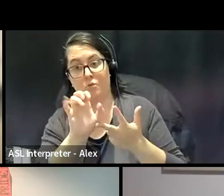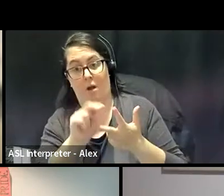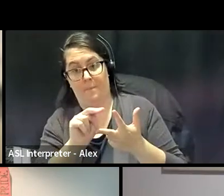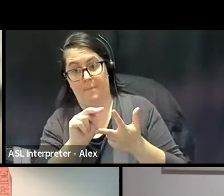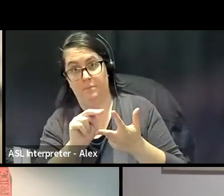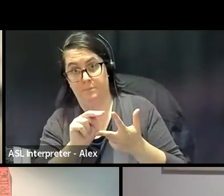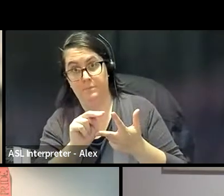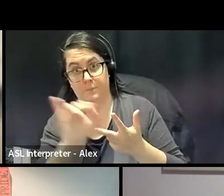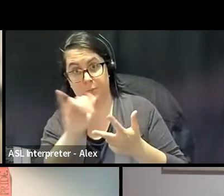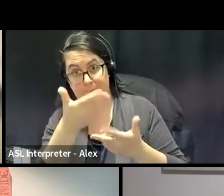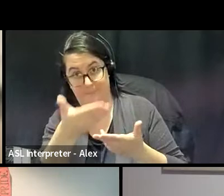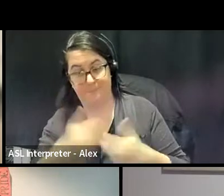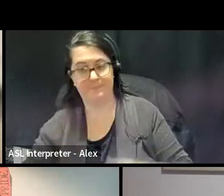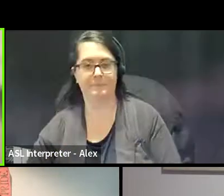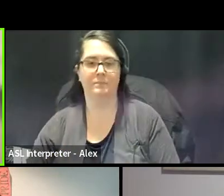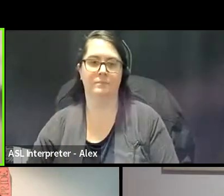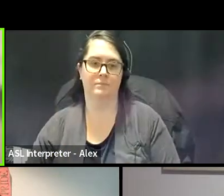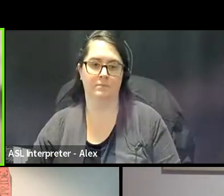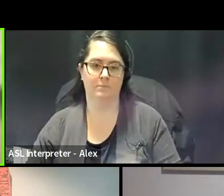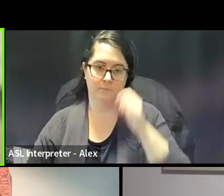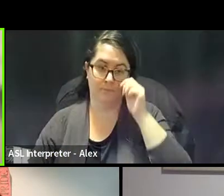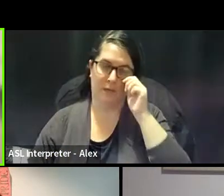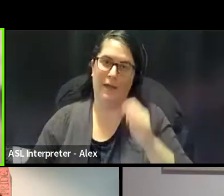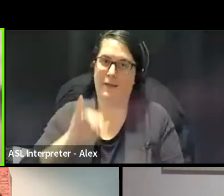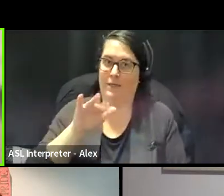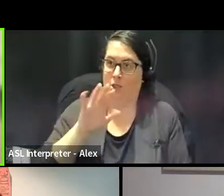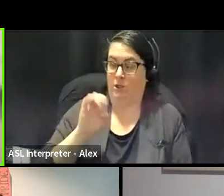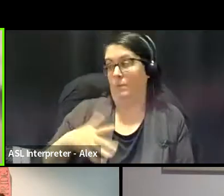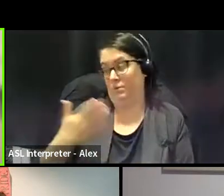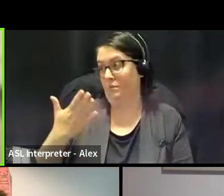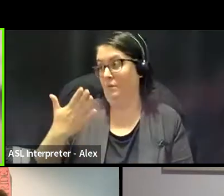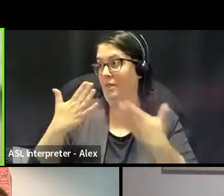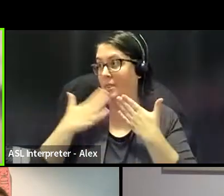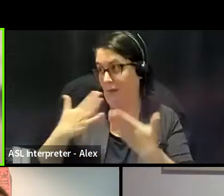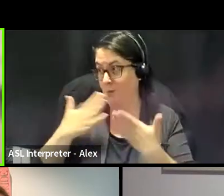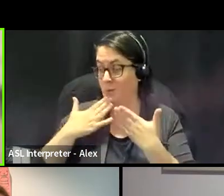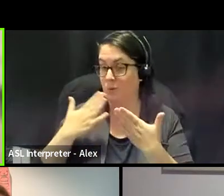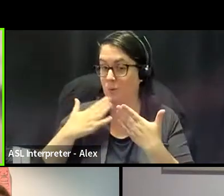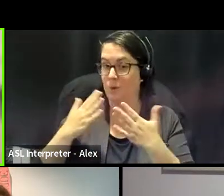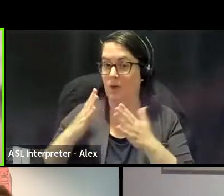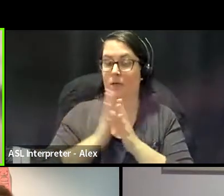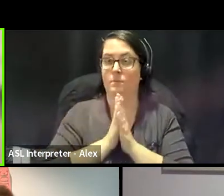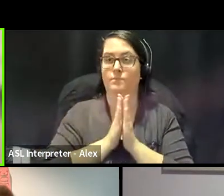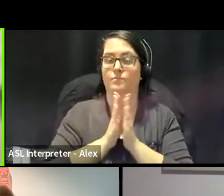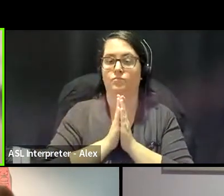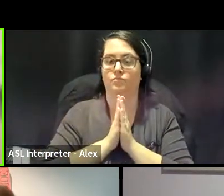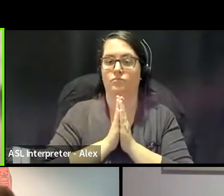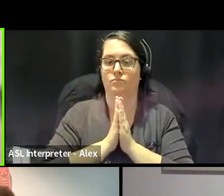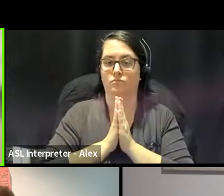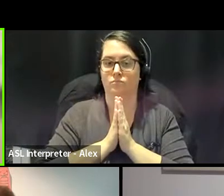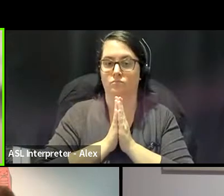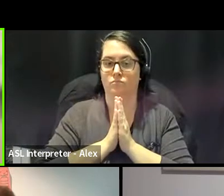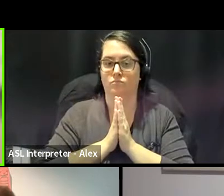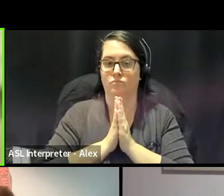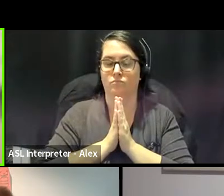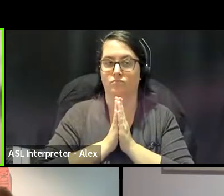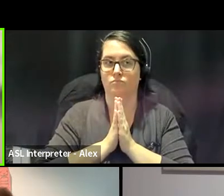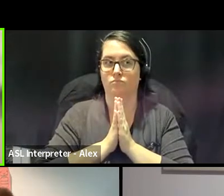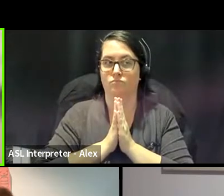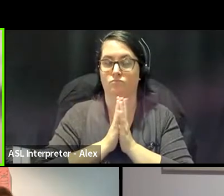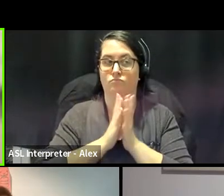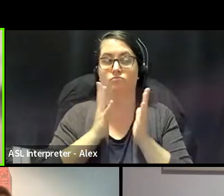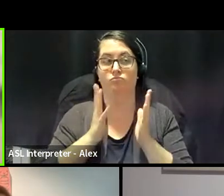please speak to that. Oh, uh, well, thank you. And, um, I'd like to start by saying that